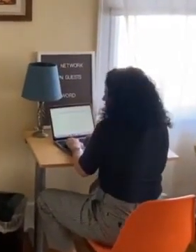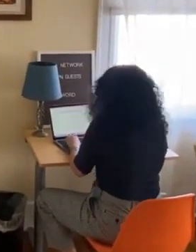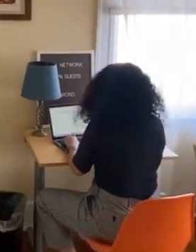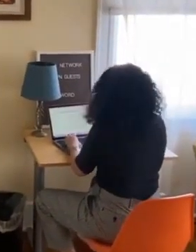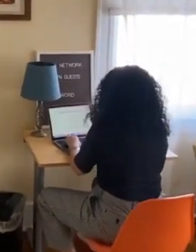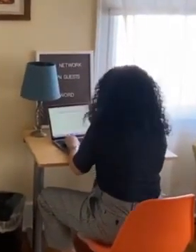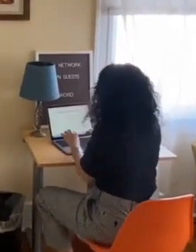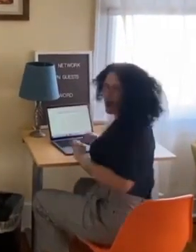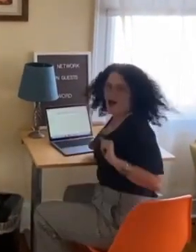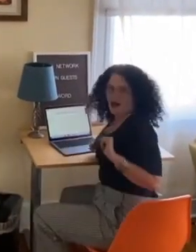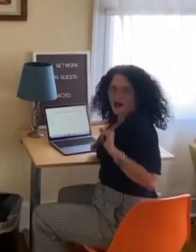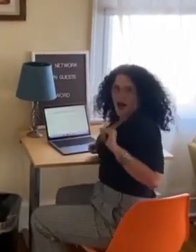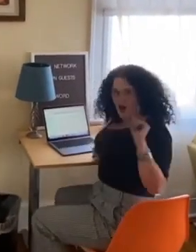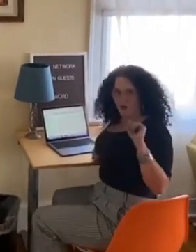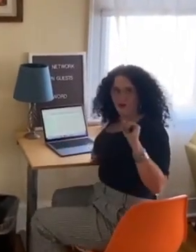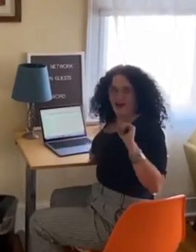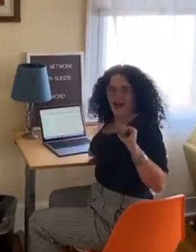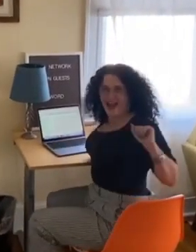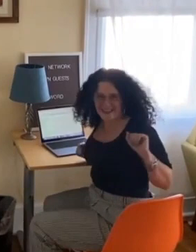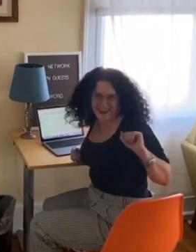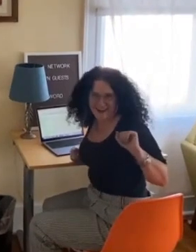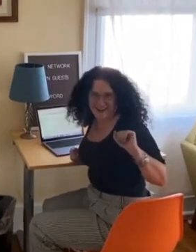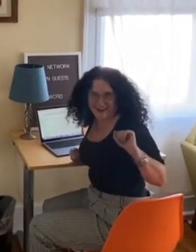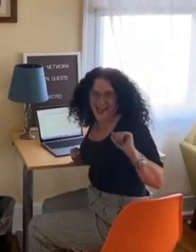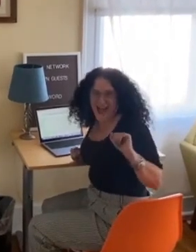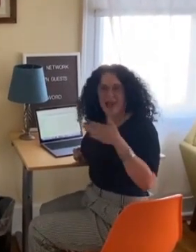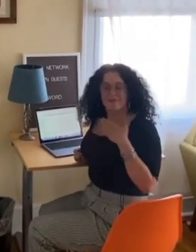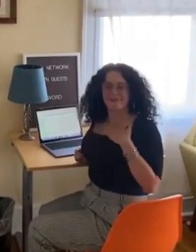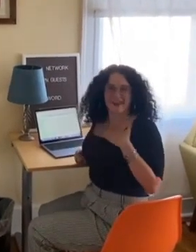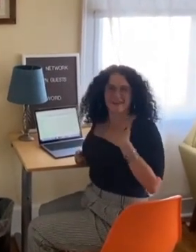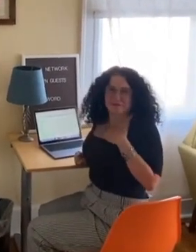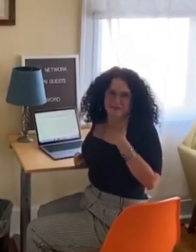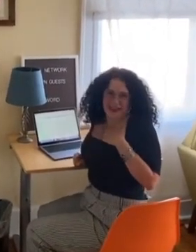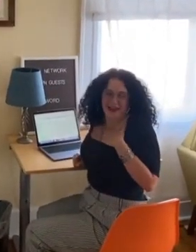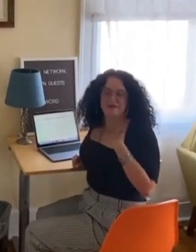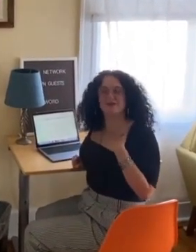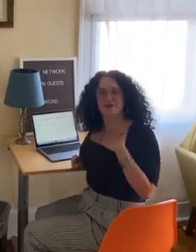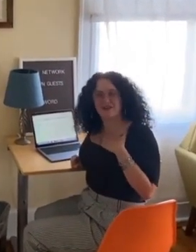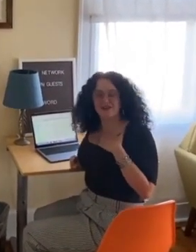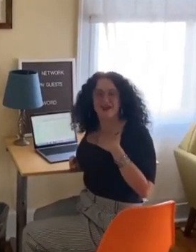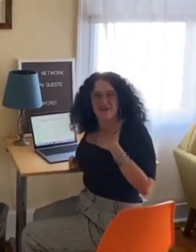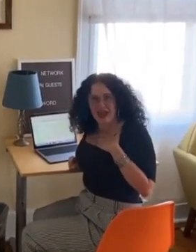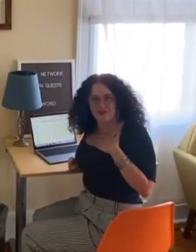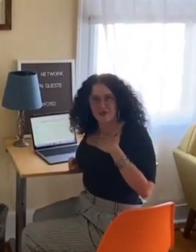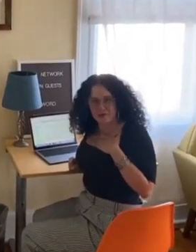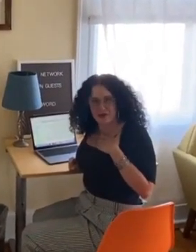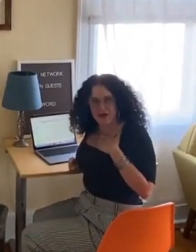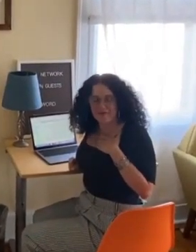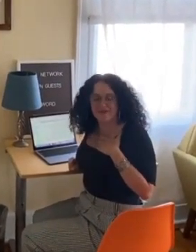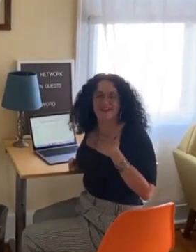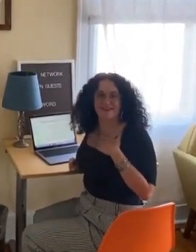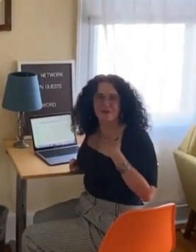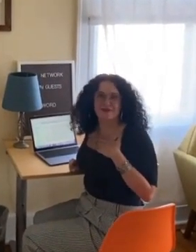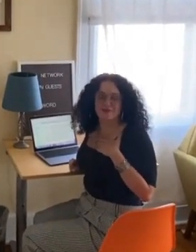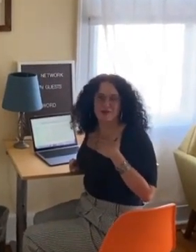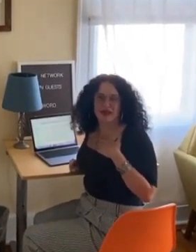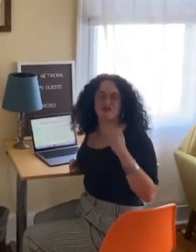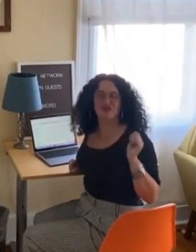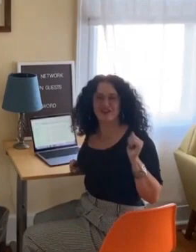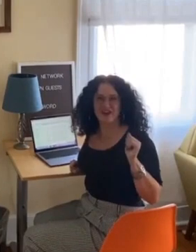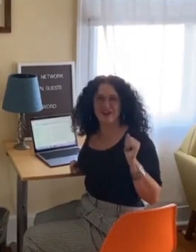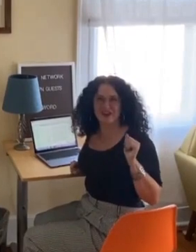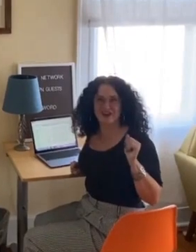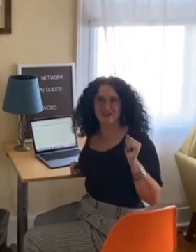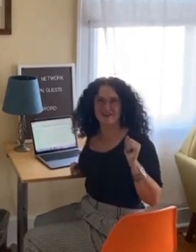Clickety-click. Oh, hi there. I'm Stanley Brevet. I'm the Director of National Programs and I use the